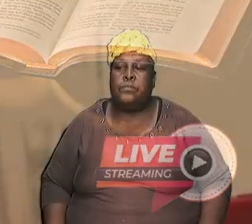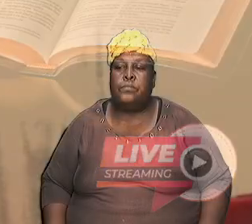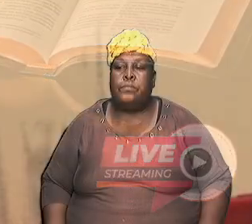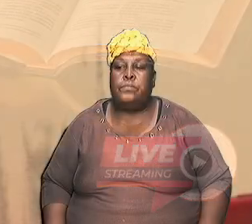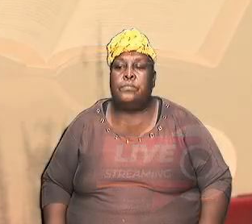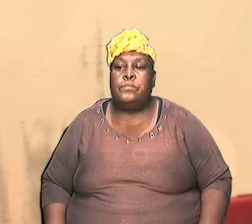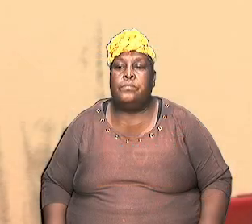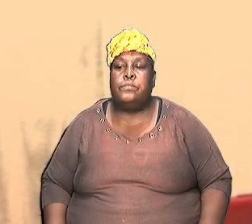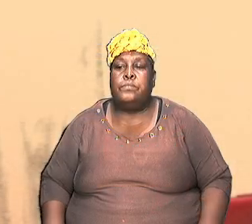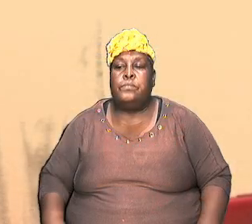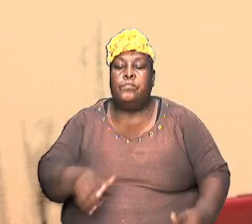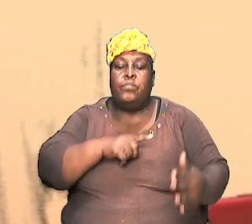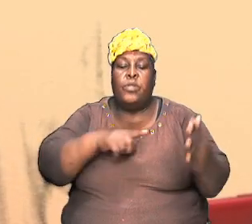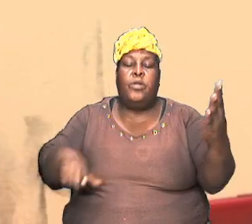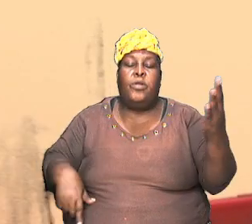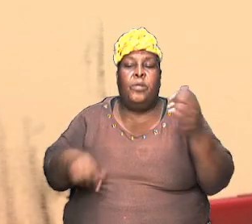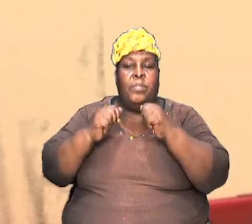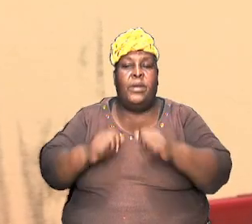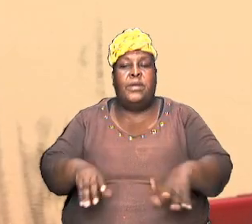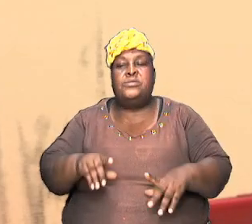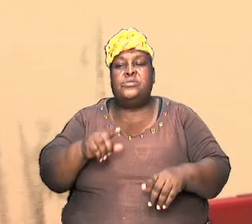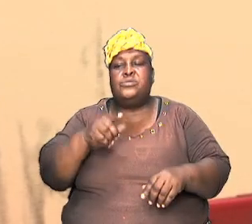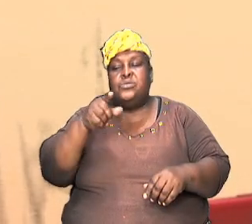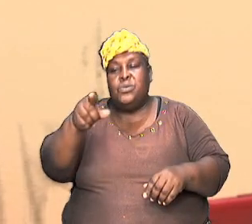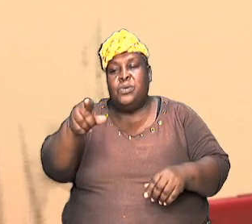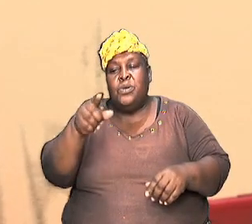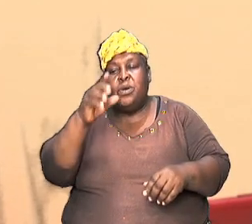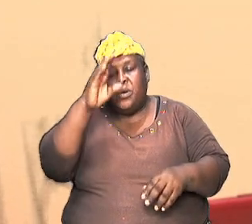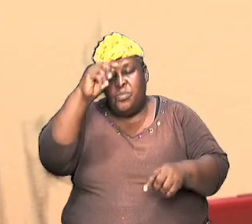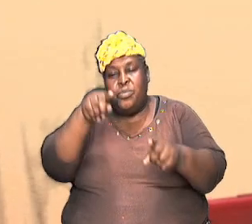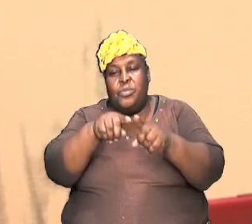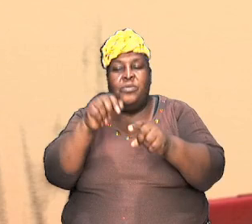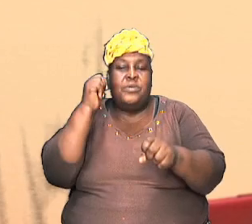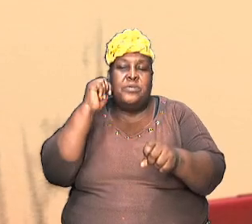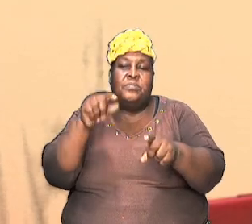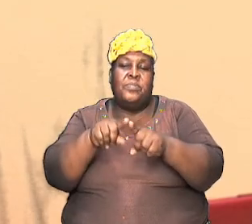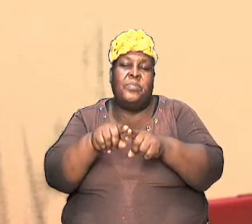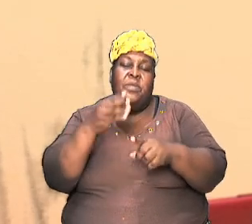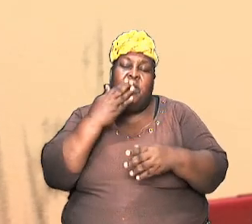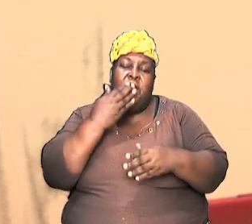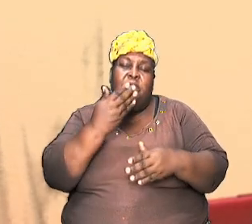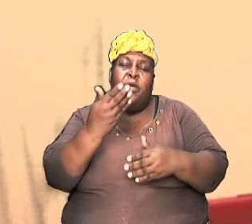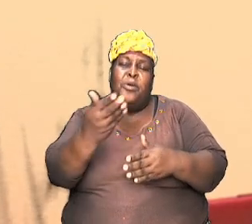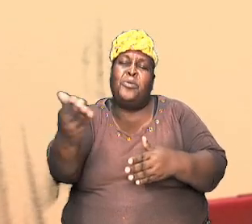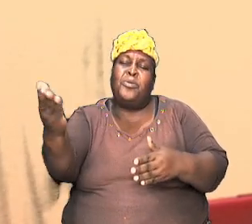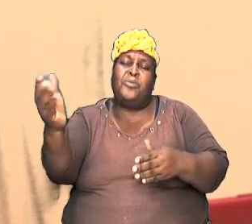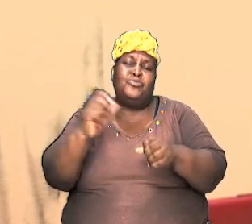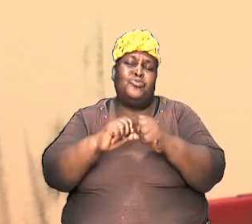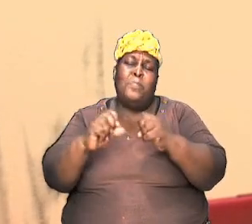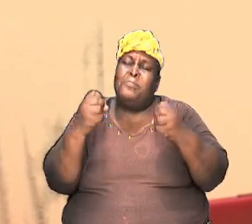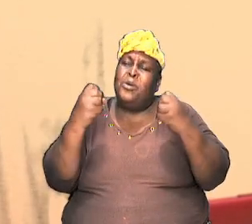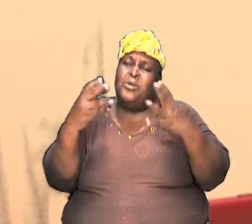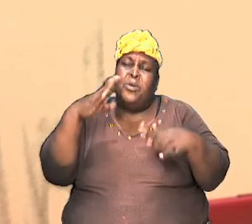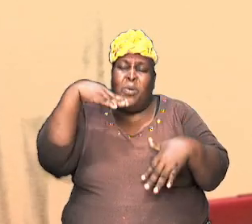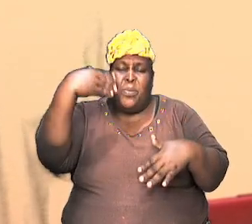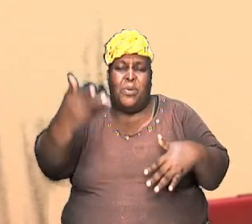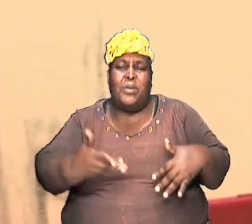The Lord bless you, brothers and sisters. Thank you so much and welcome